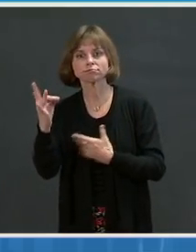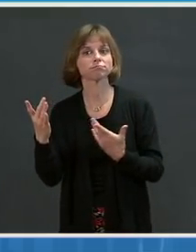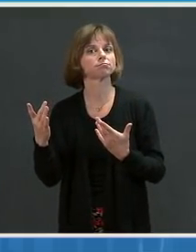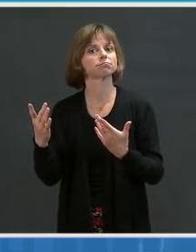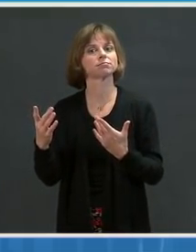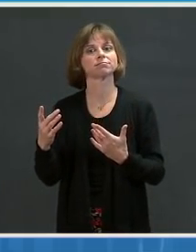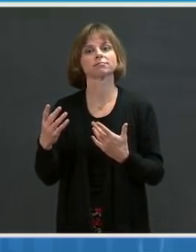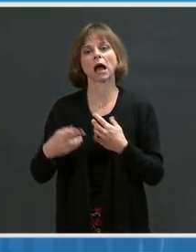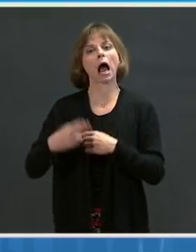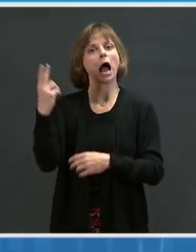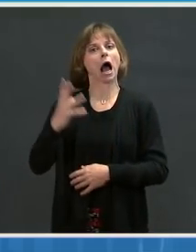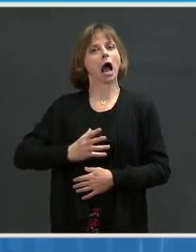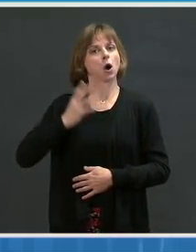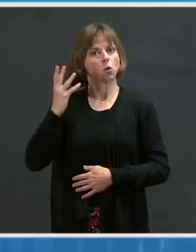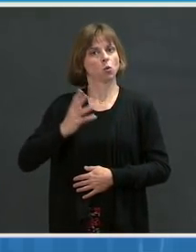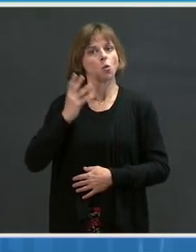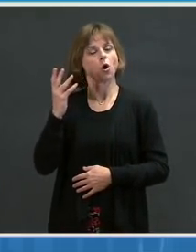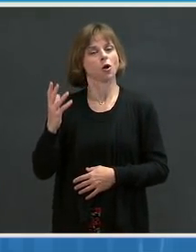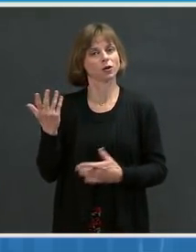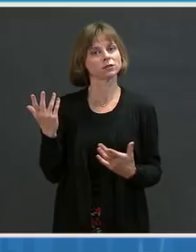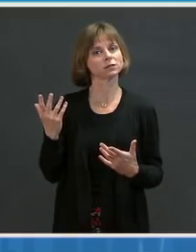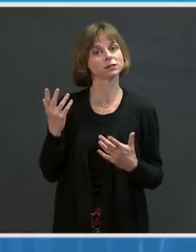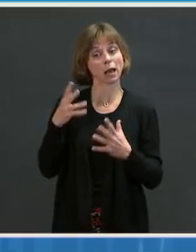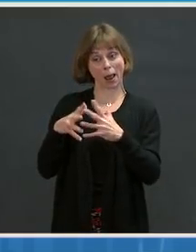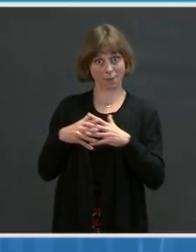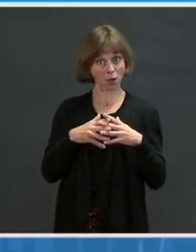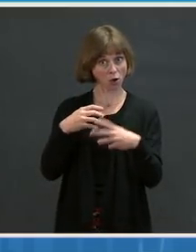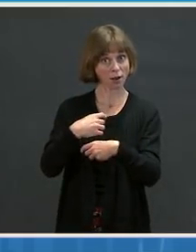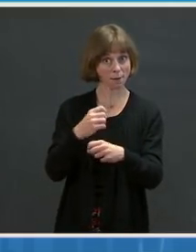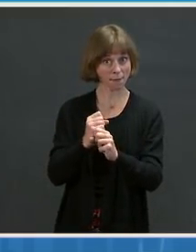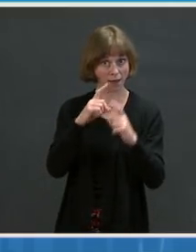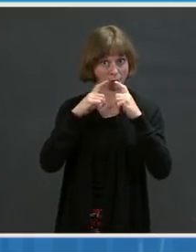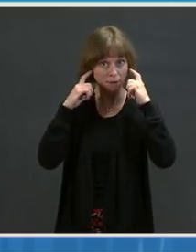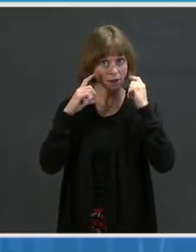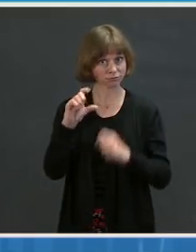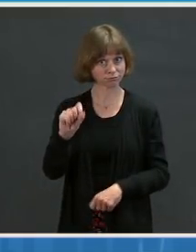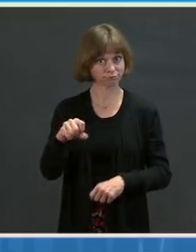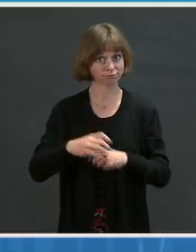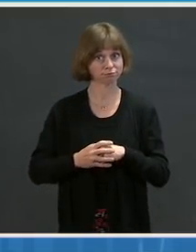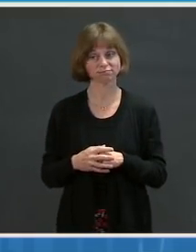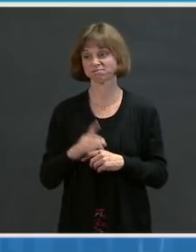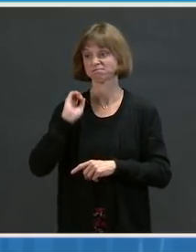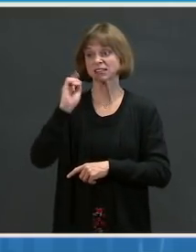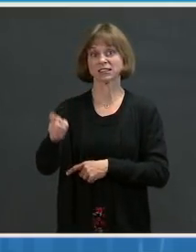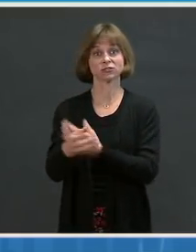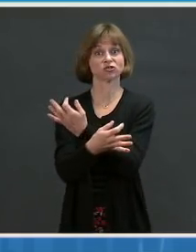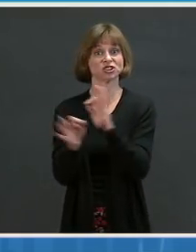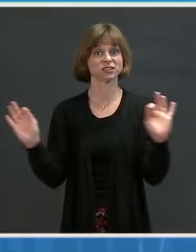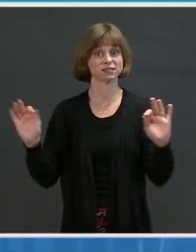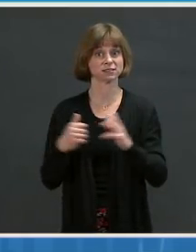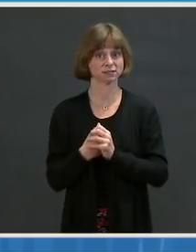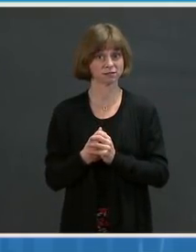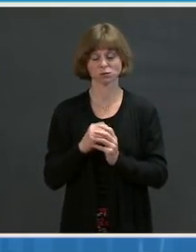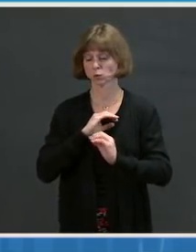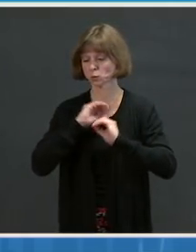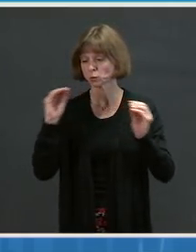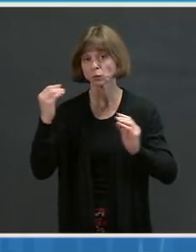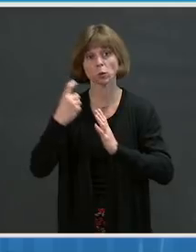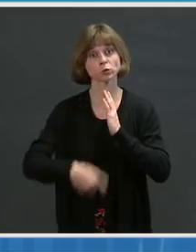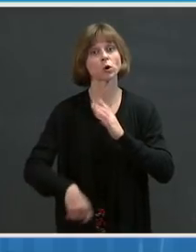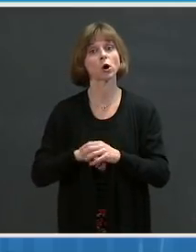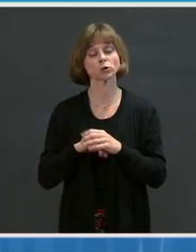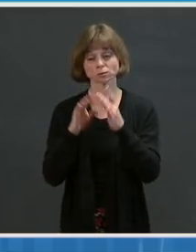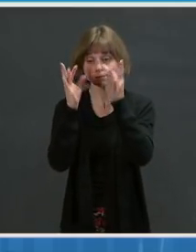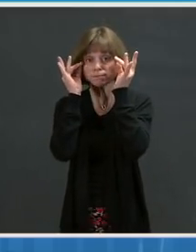American-made masks. These masks will be available at no cost. They'll be well-fitting